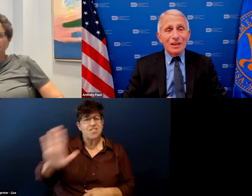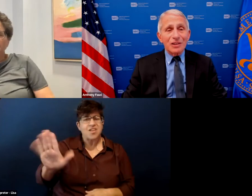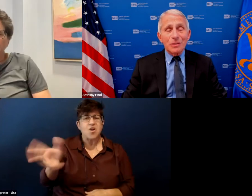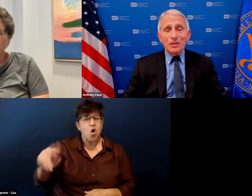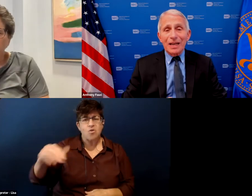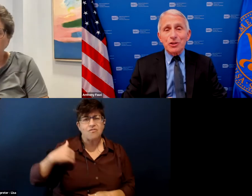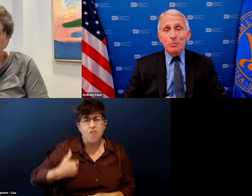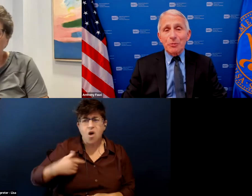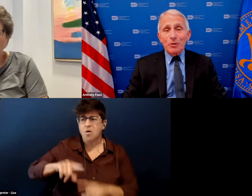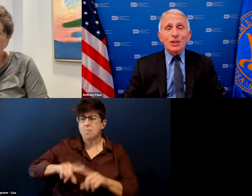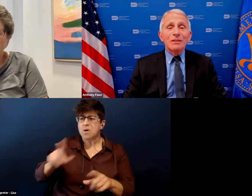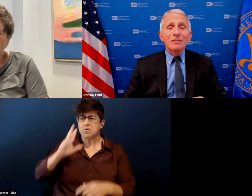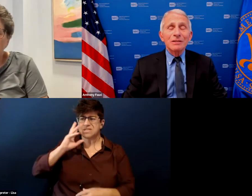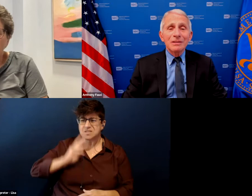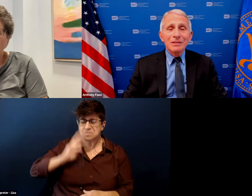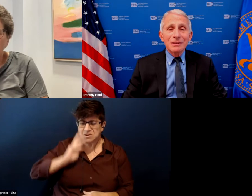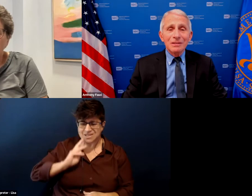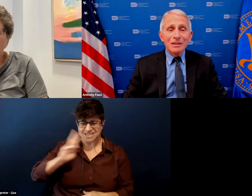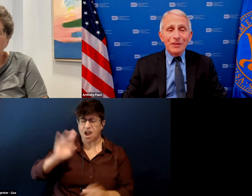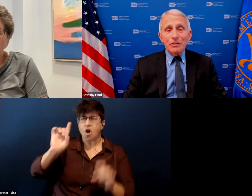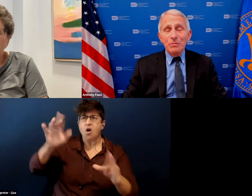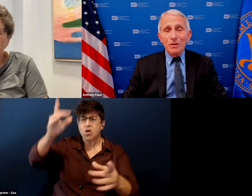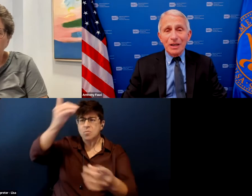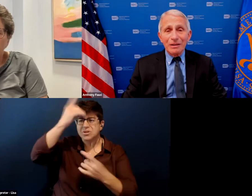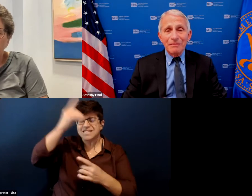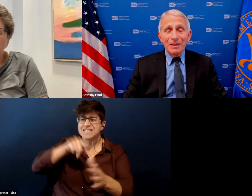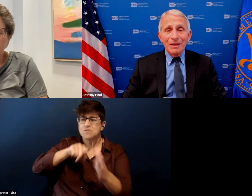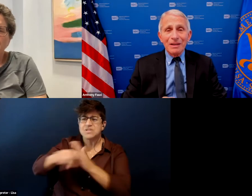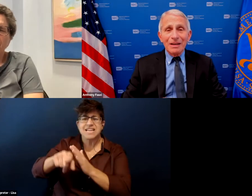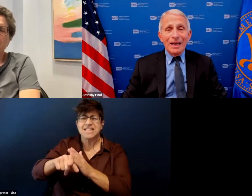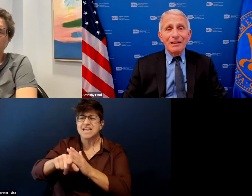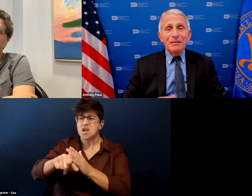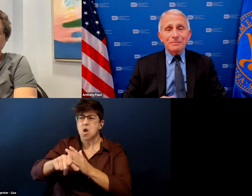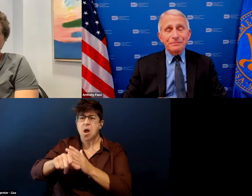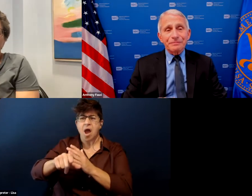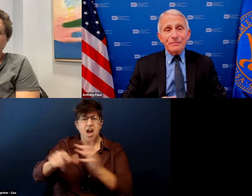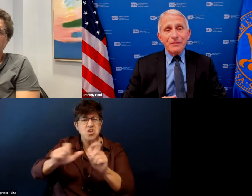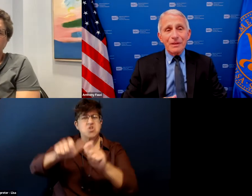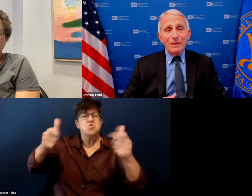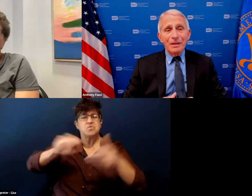killing a substantial proportion of their community and